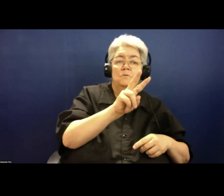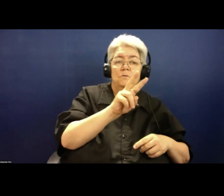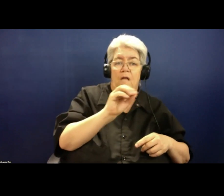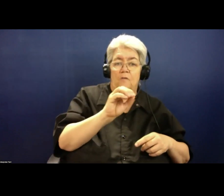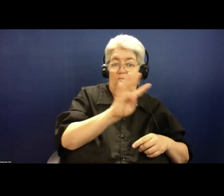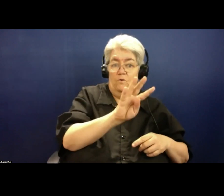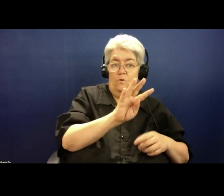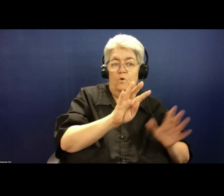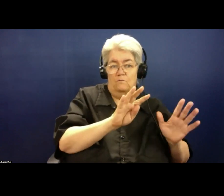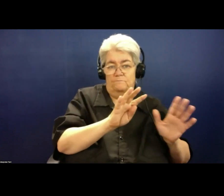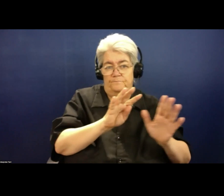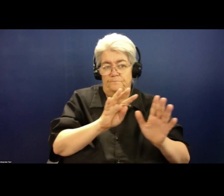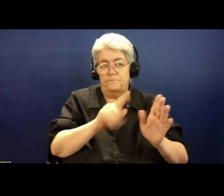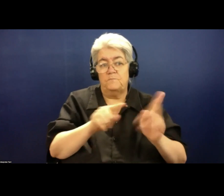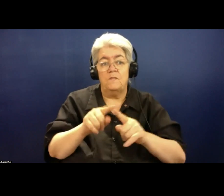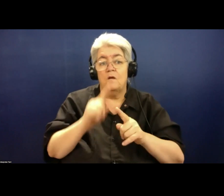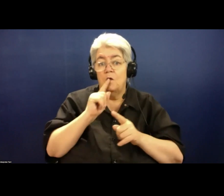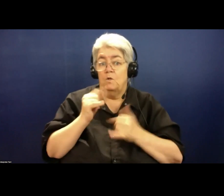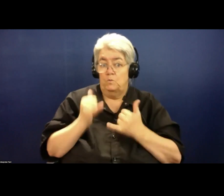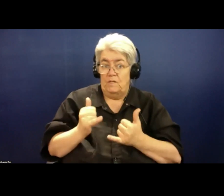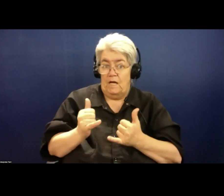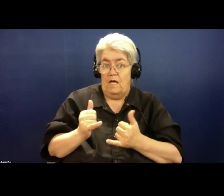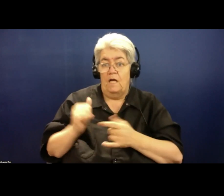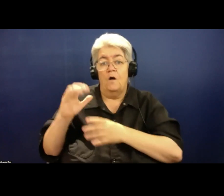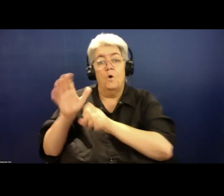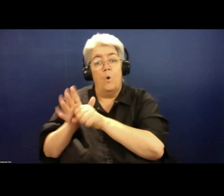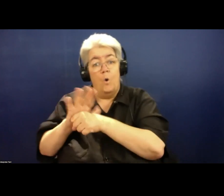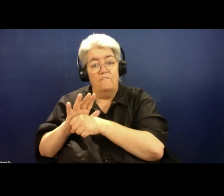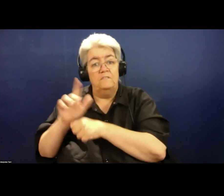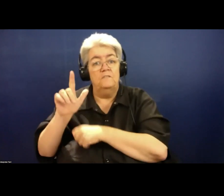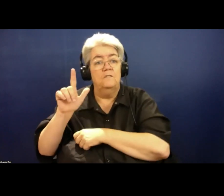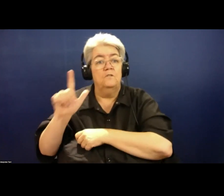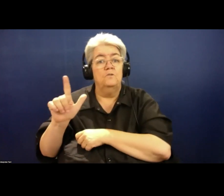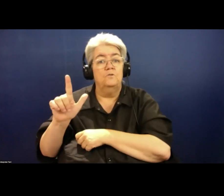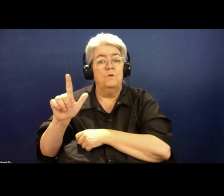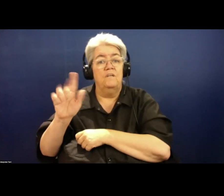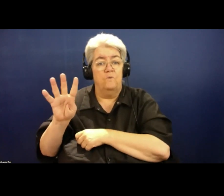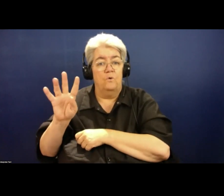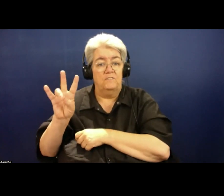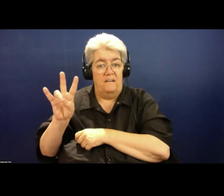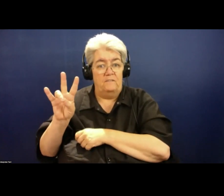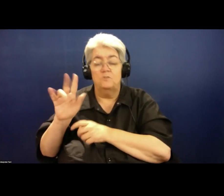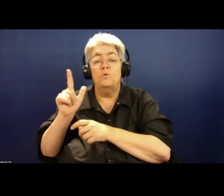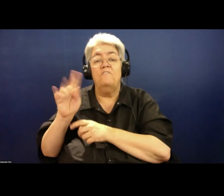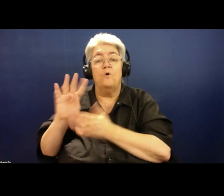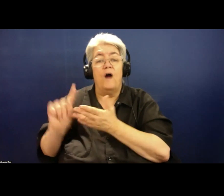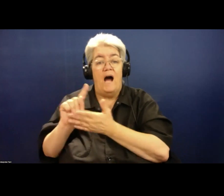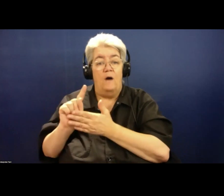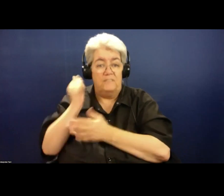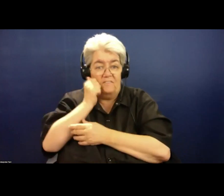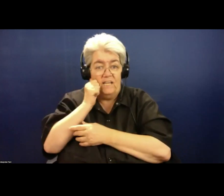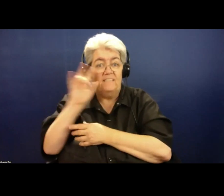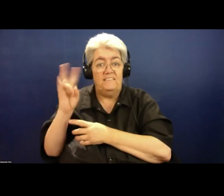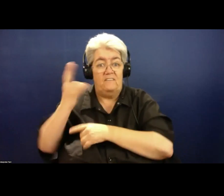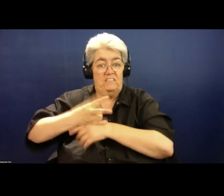Today, making one point, which is during COVID, we went to 24-7 text service. We now average 3